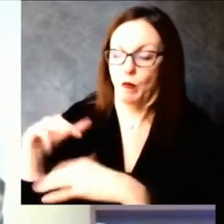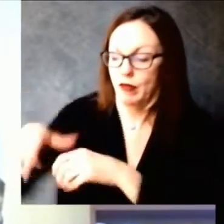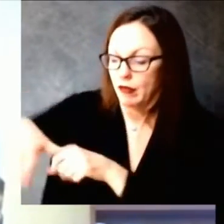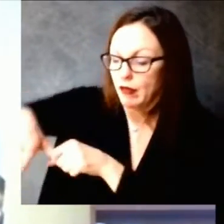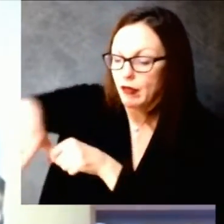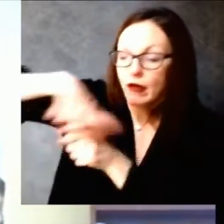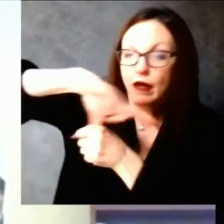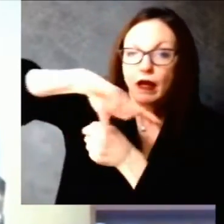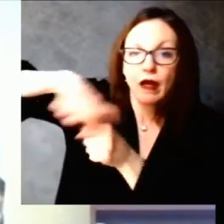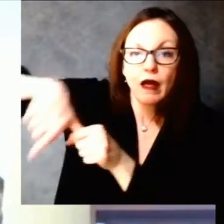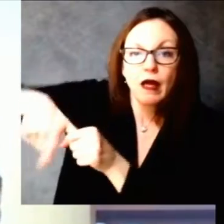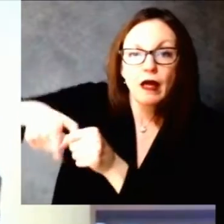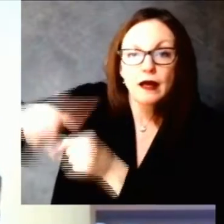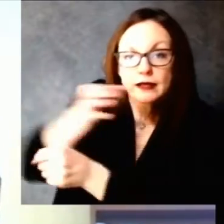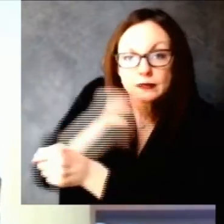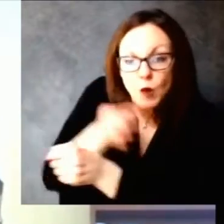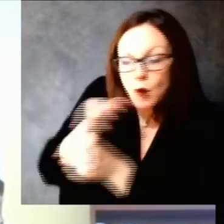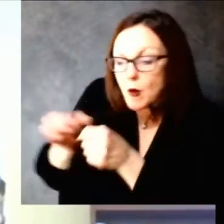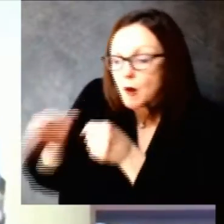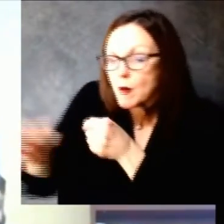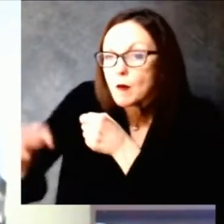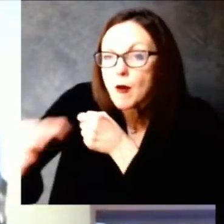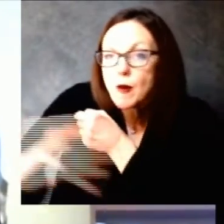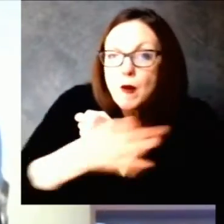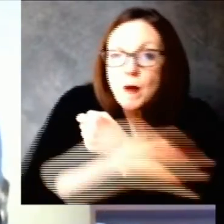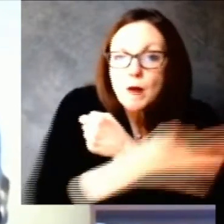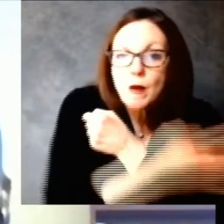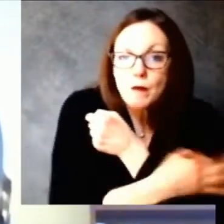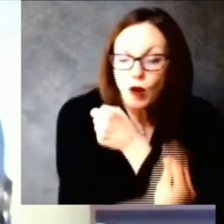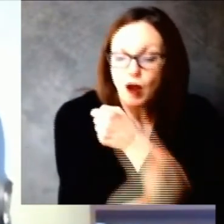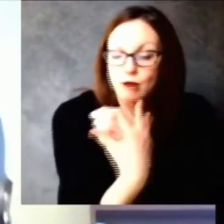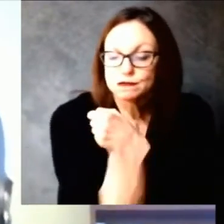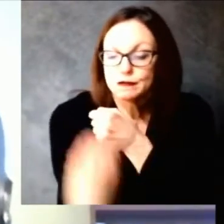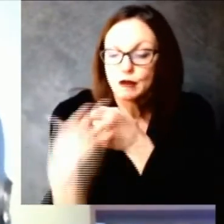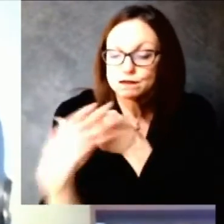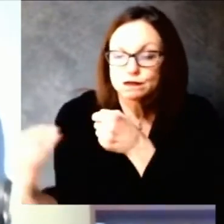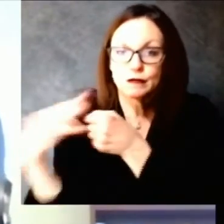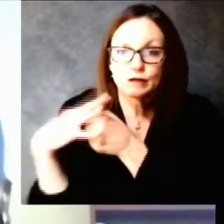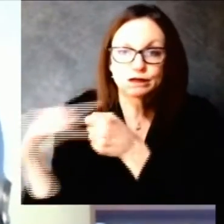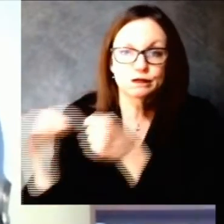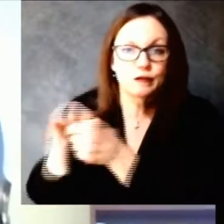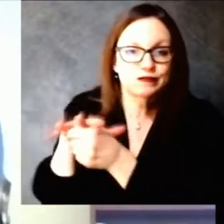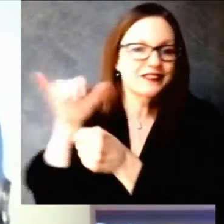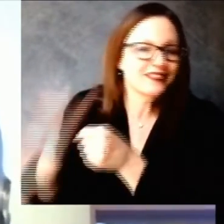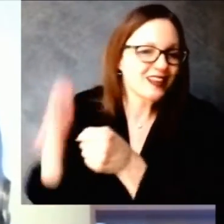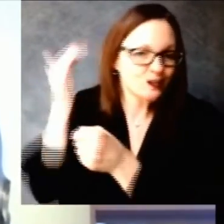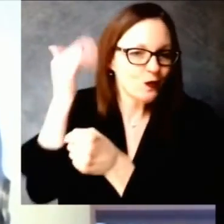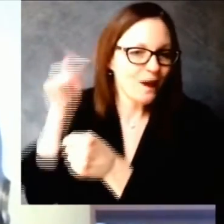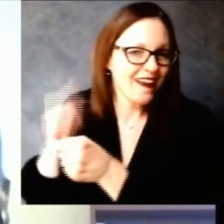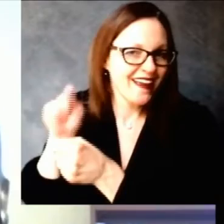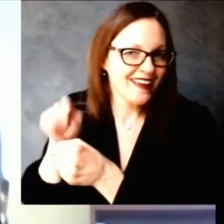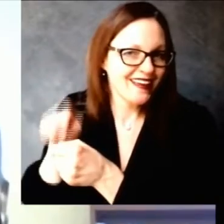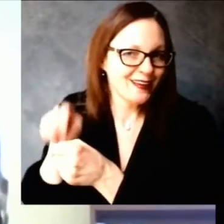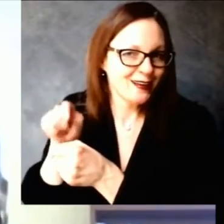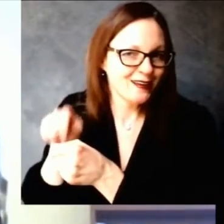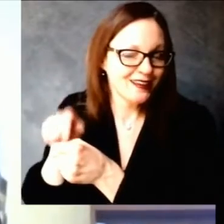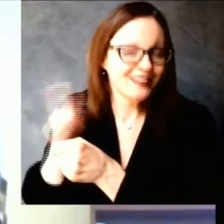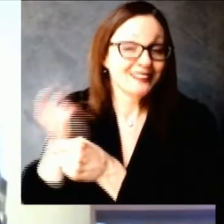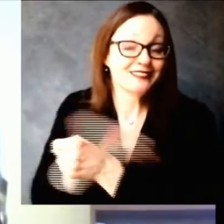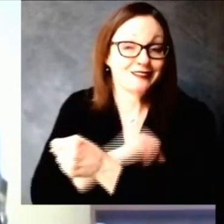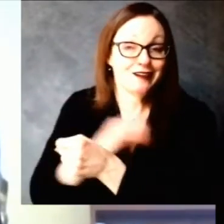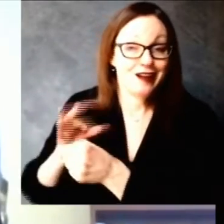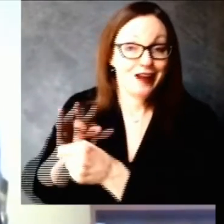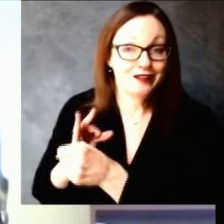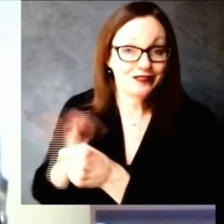health care workers work and live and that is accounting for much of the